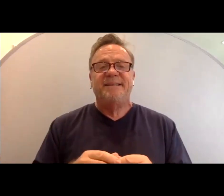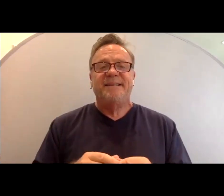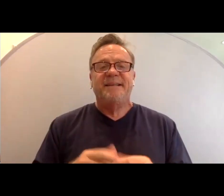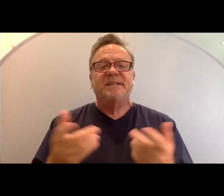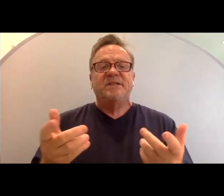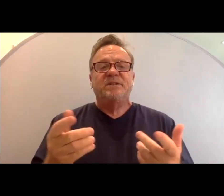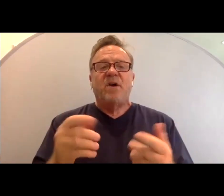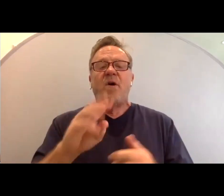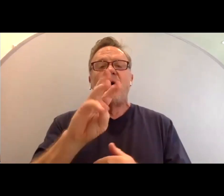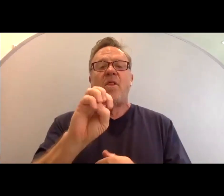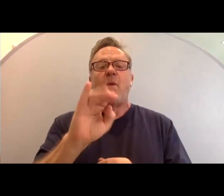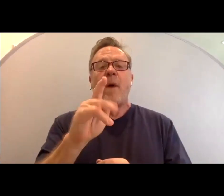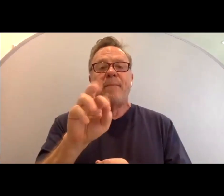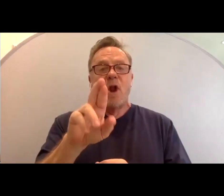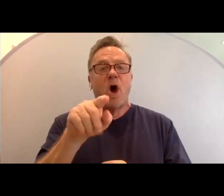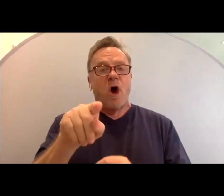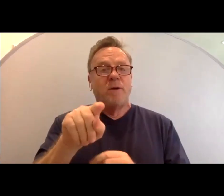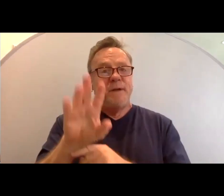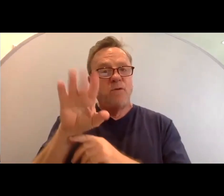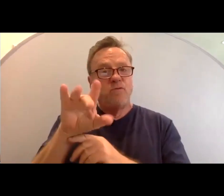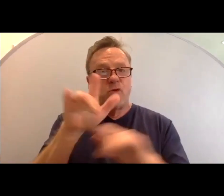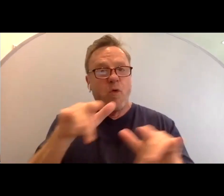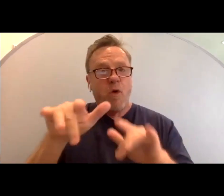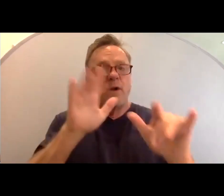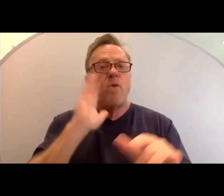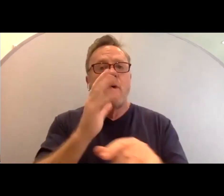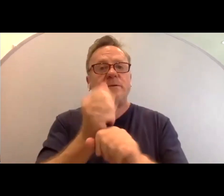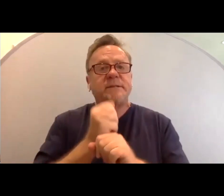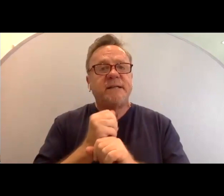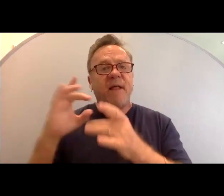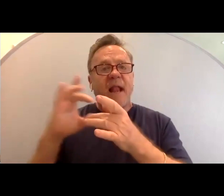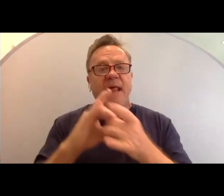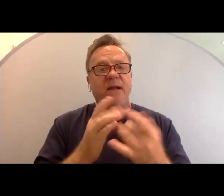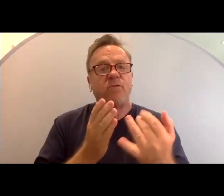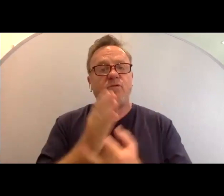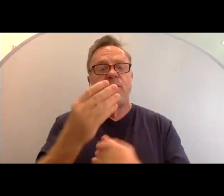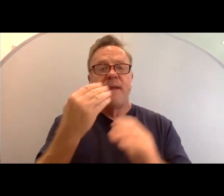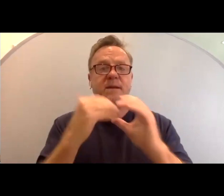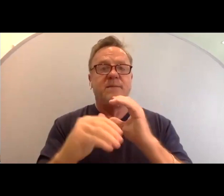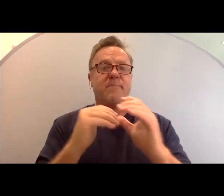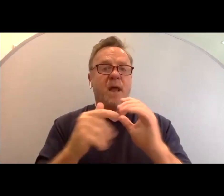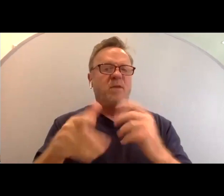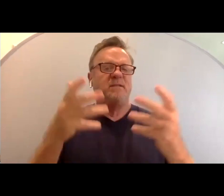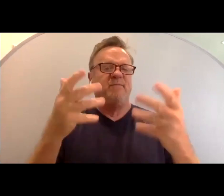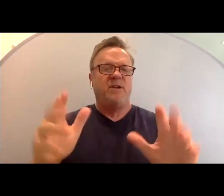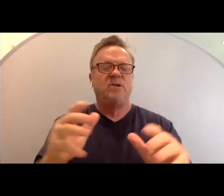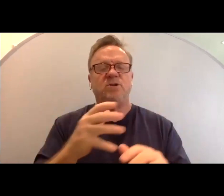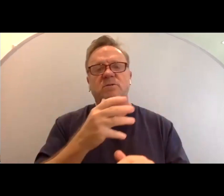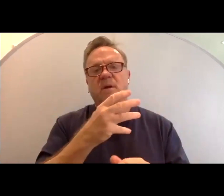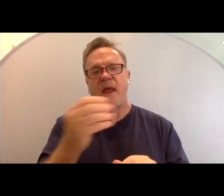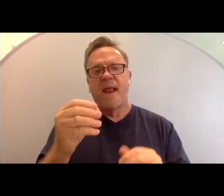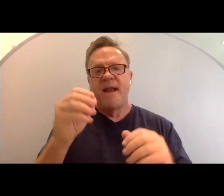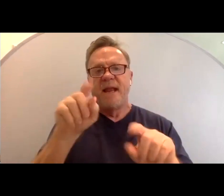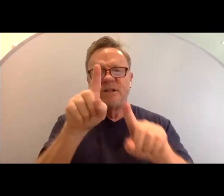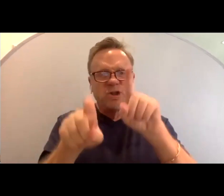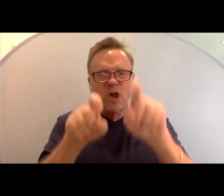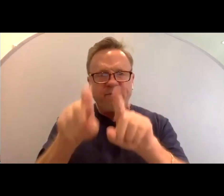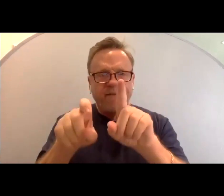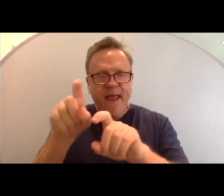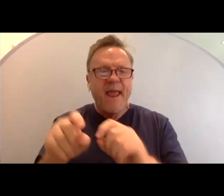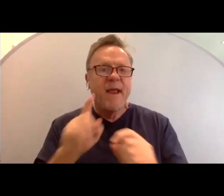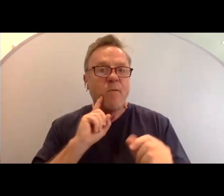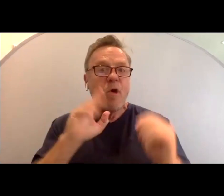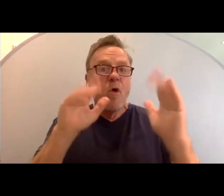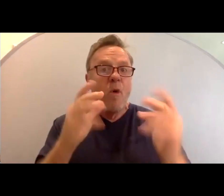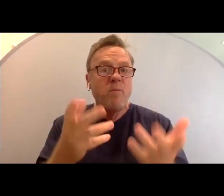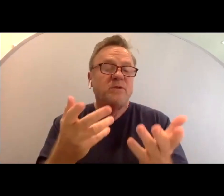webinar is being recorded, and you will receive the link via email afterwards, and along with a survey, and we hope you'll